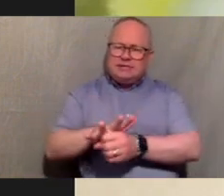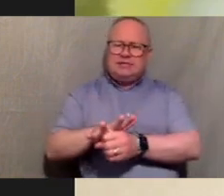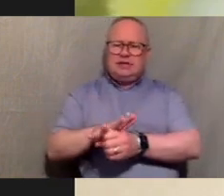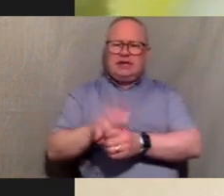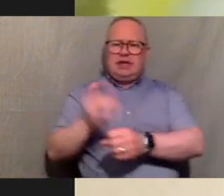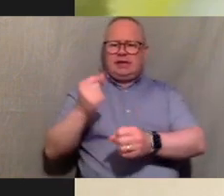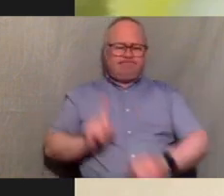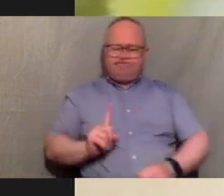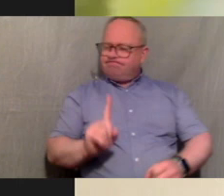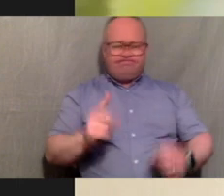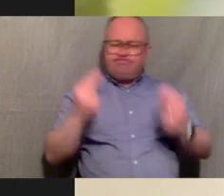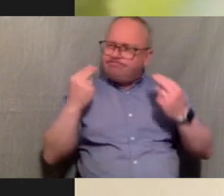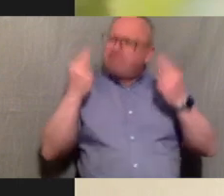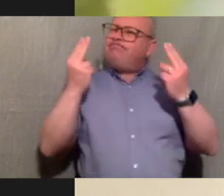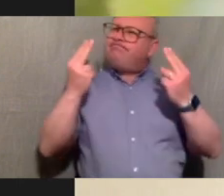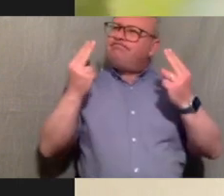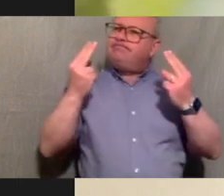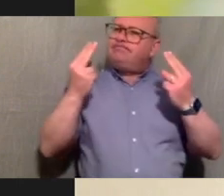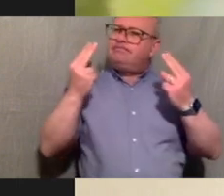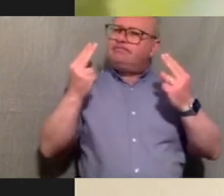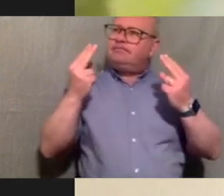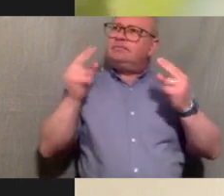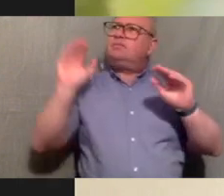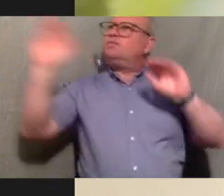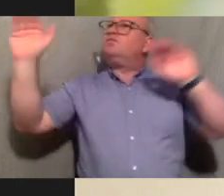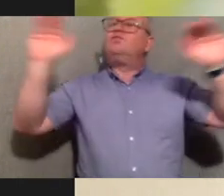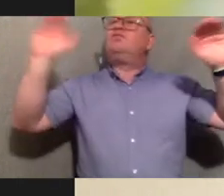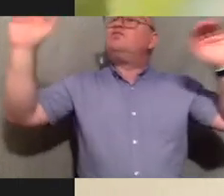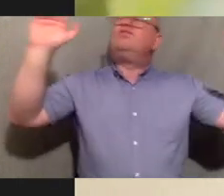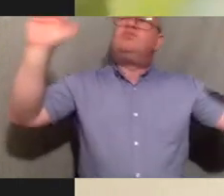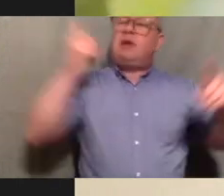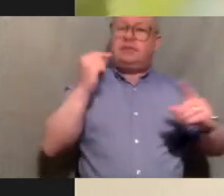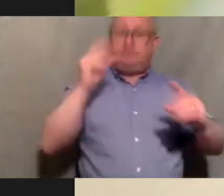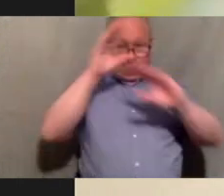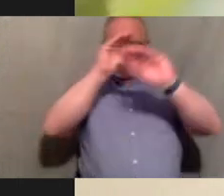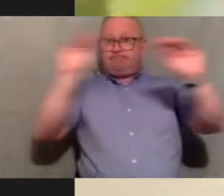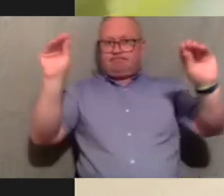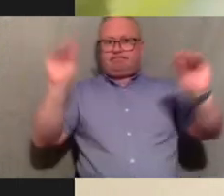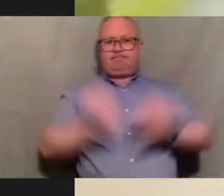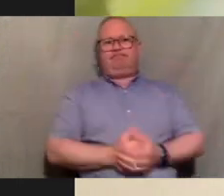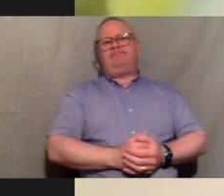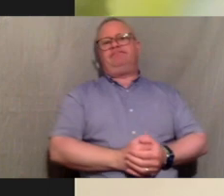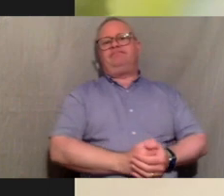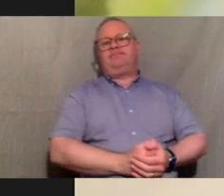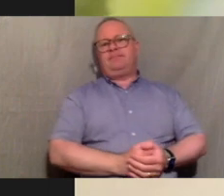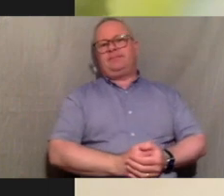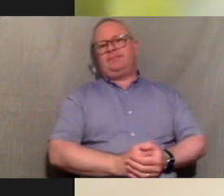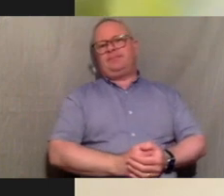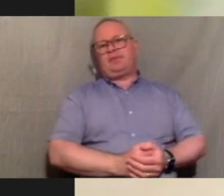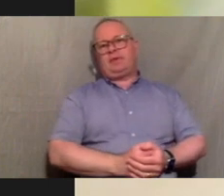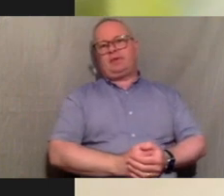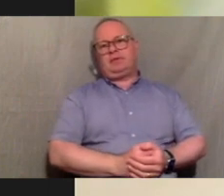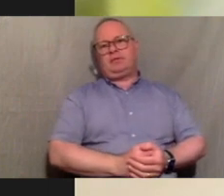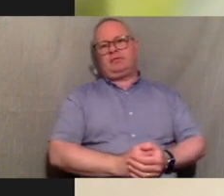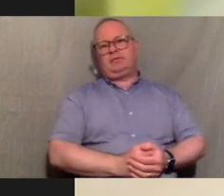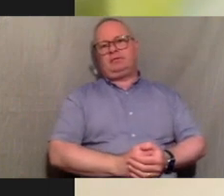we can take that onto the governing bodies and the council and things to kind of let them be heard um also in line